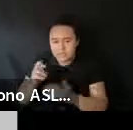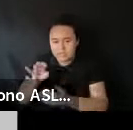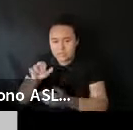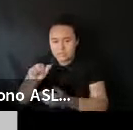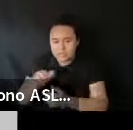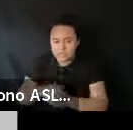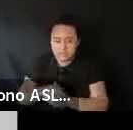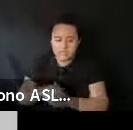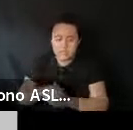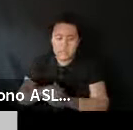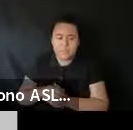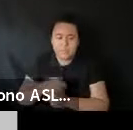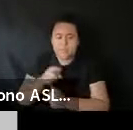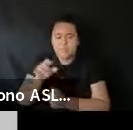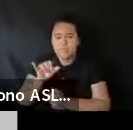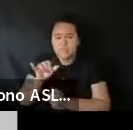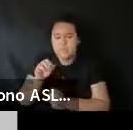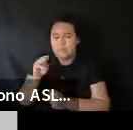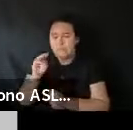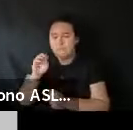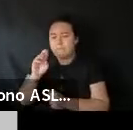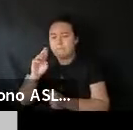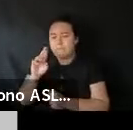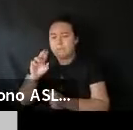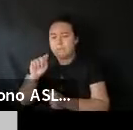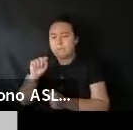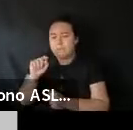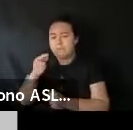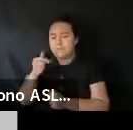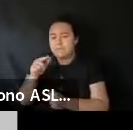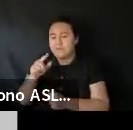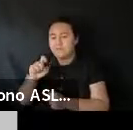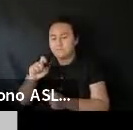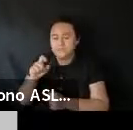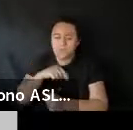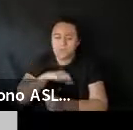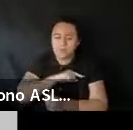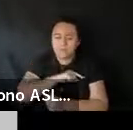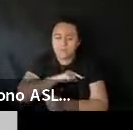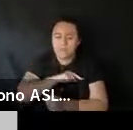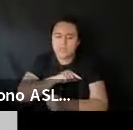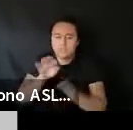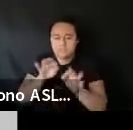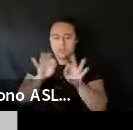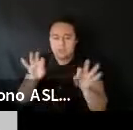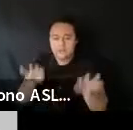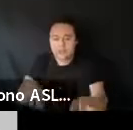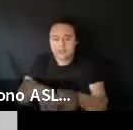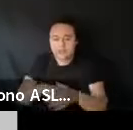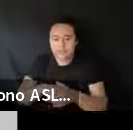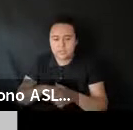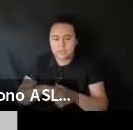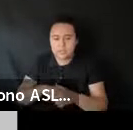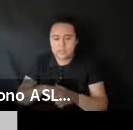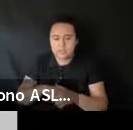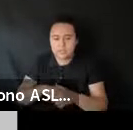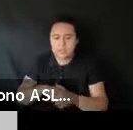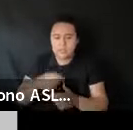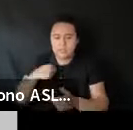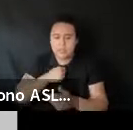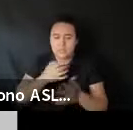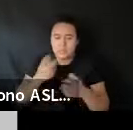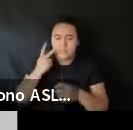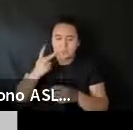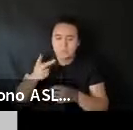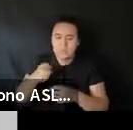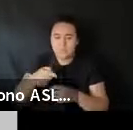Like a. Kind of like a mortgage pre-qualification. You know. Uh. You know. We're looking to see that the production. Uh. Will meet the